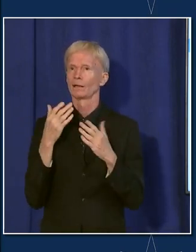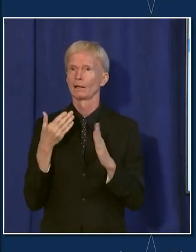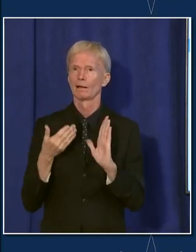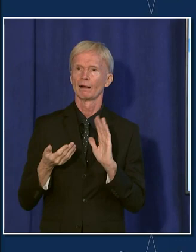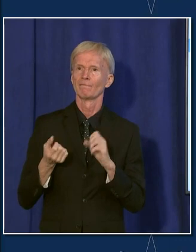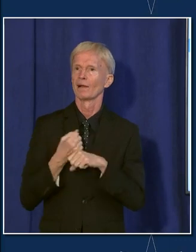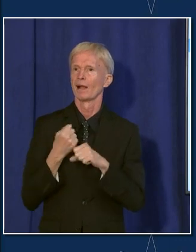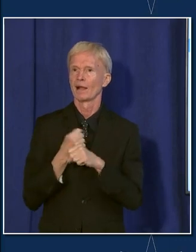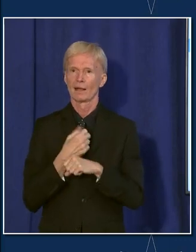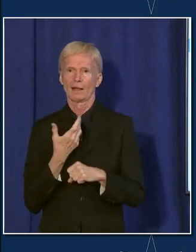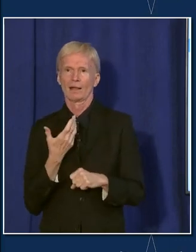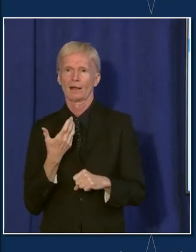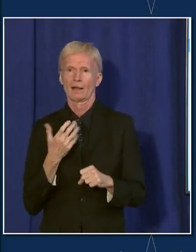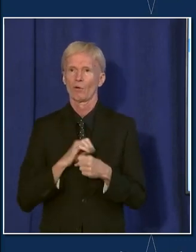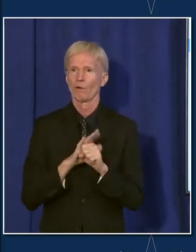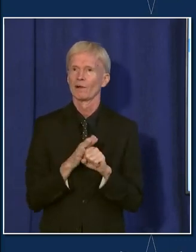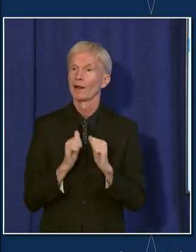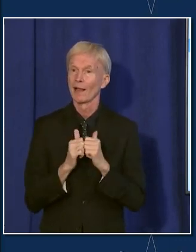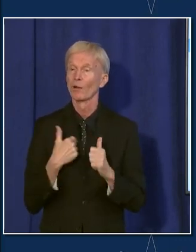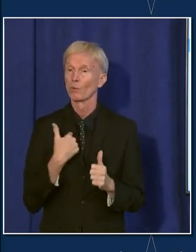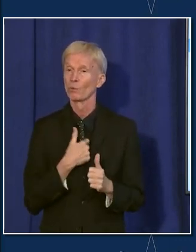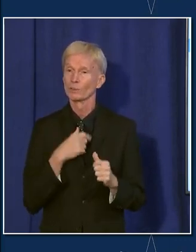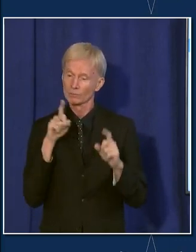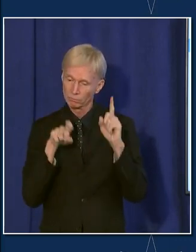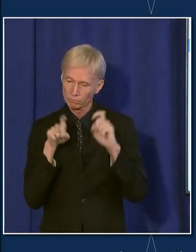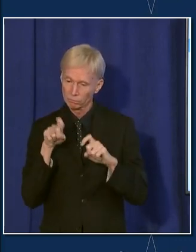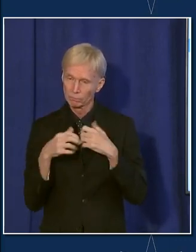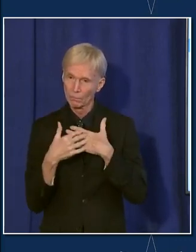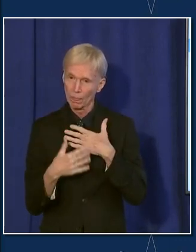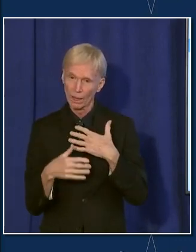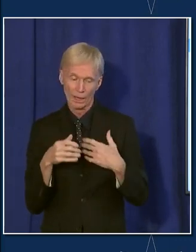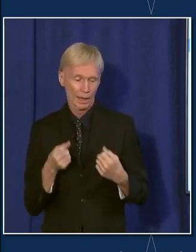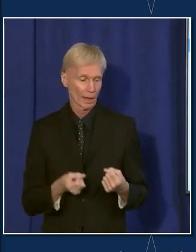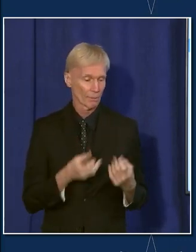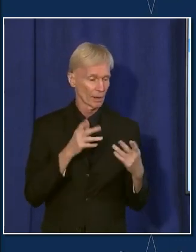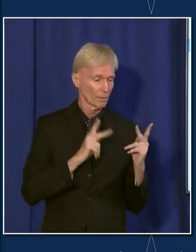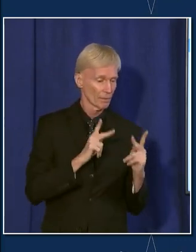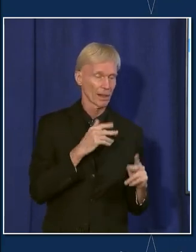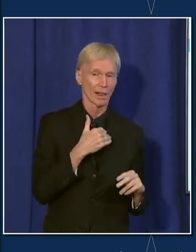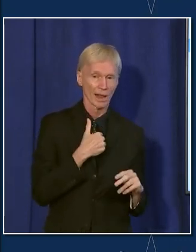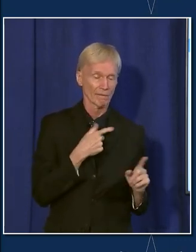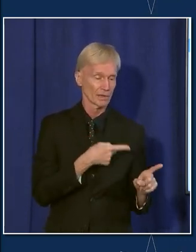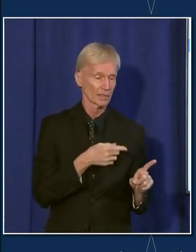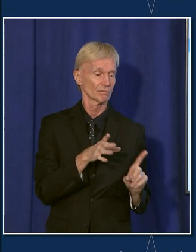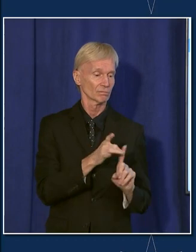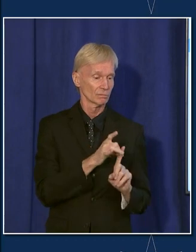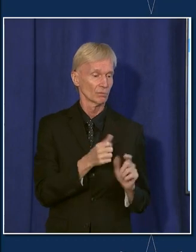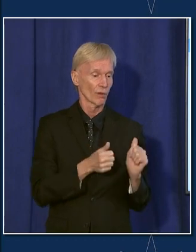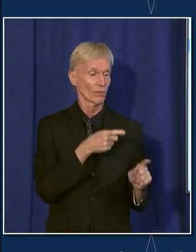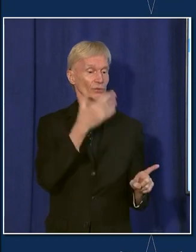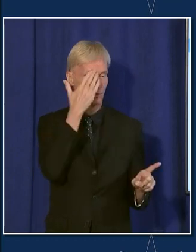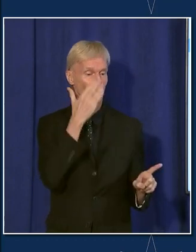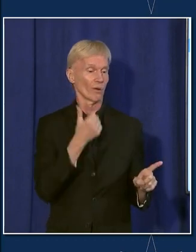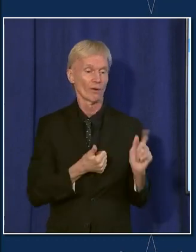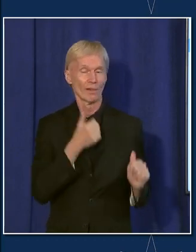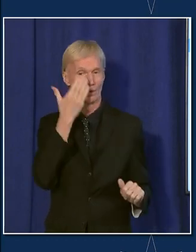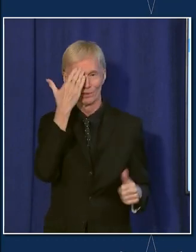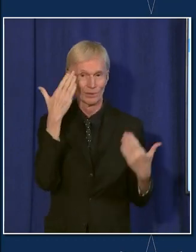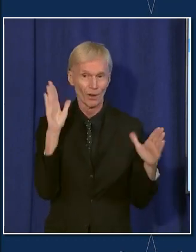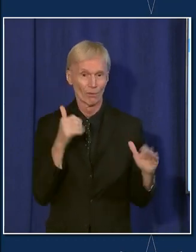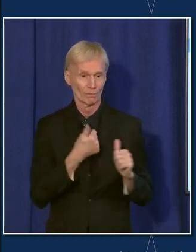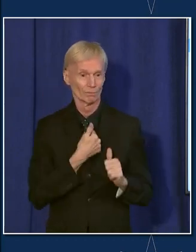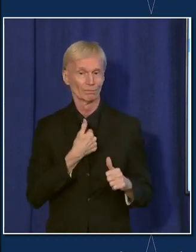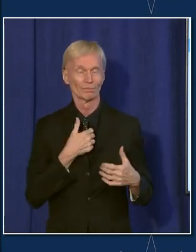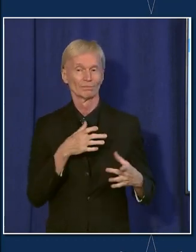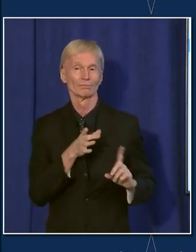we do some serologic tests to see what percentage of Chicagoans have had COVID, whether or not they know it. And then combine